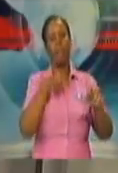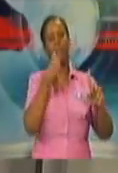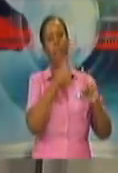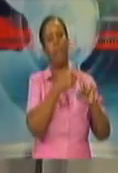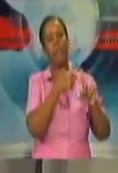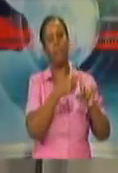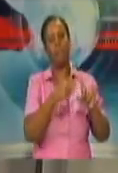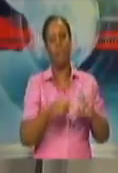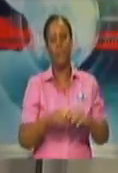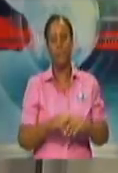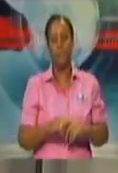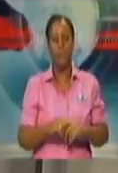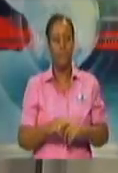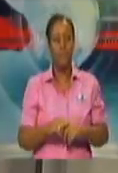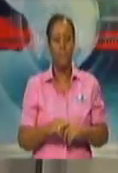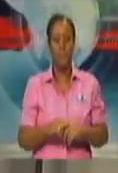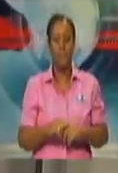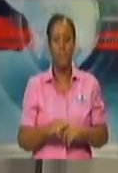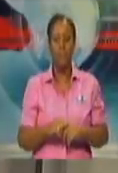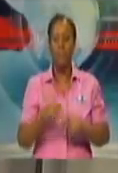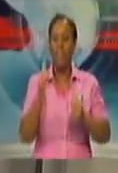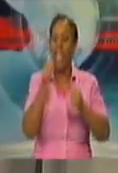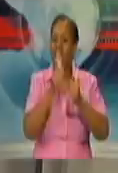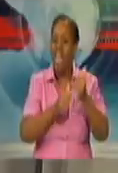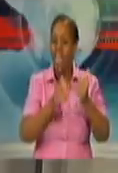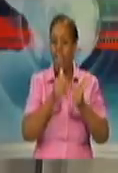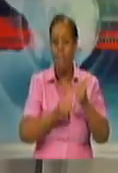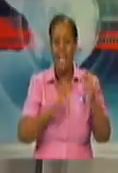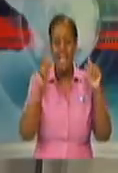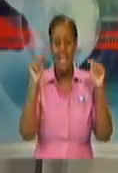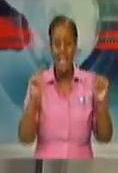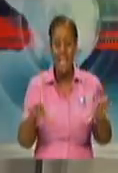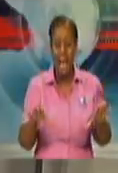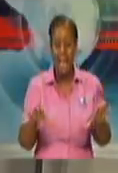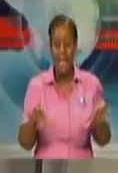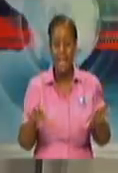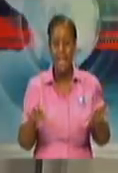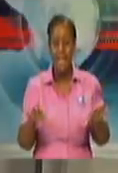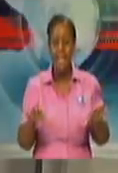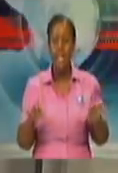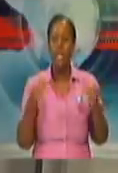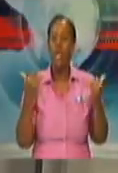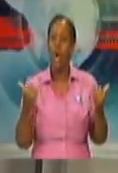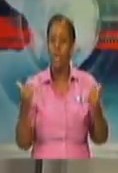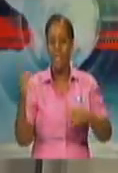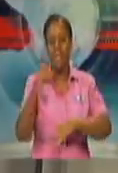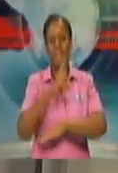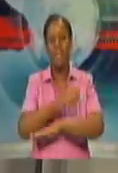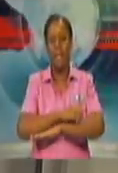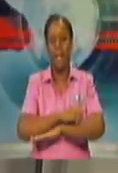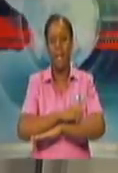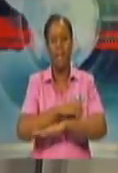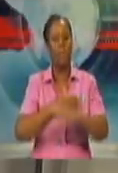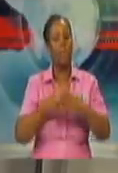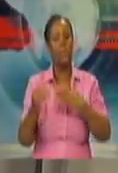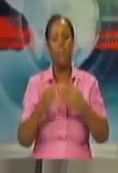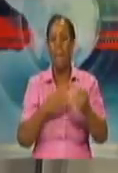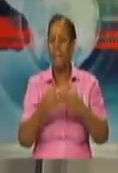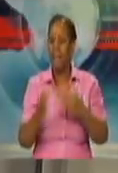rapid test done to date by any particular company, every single